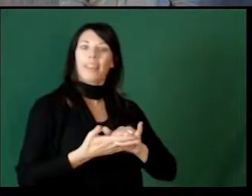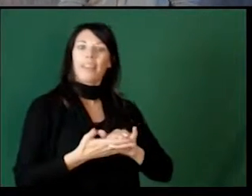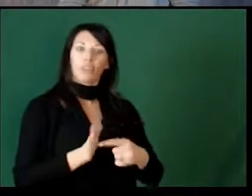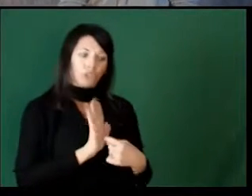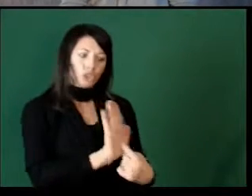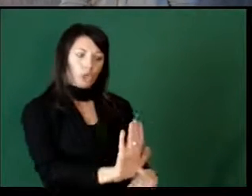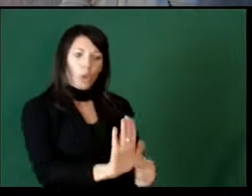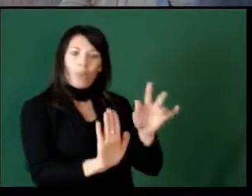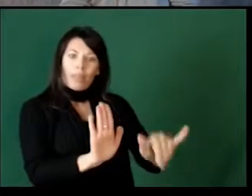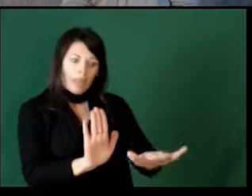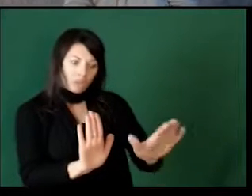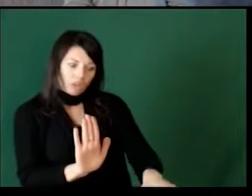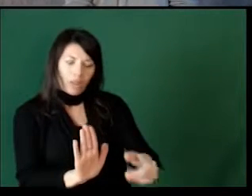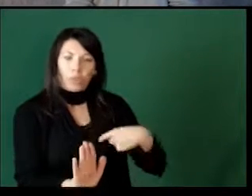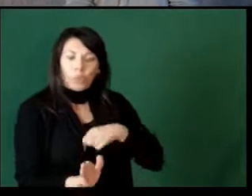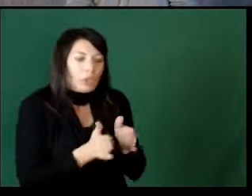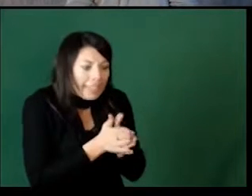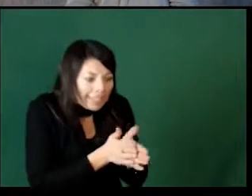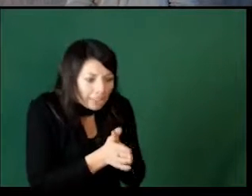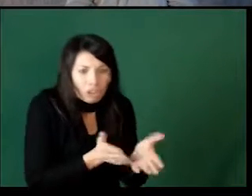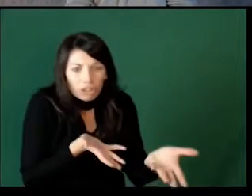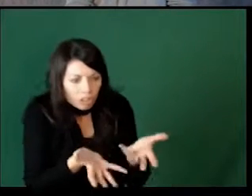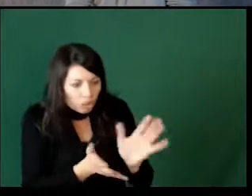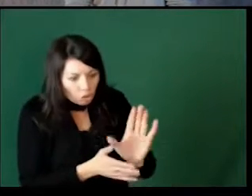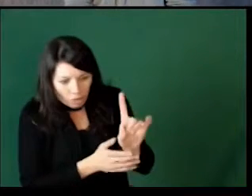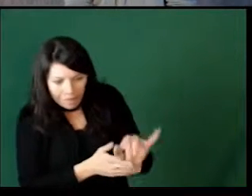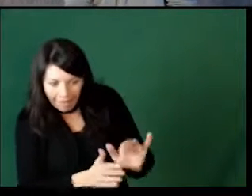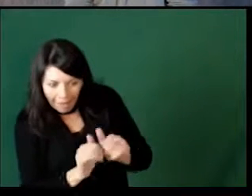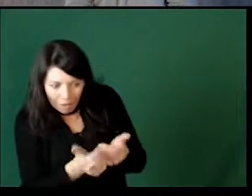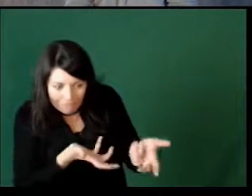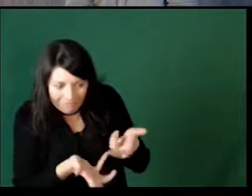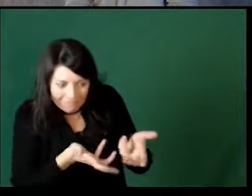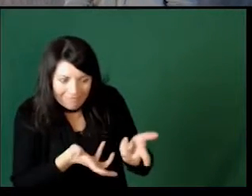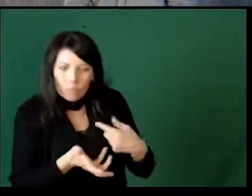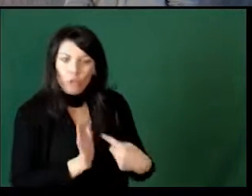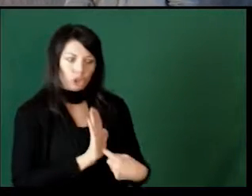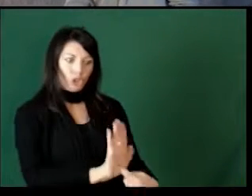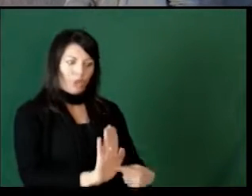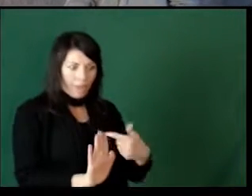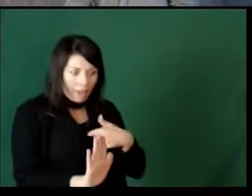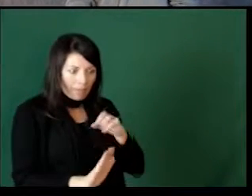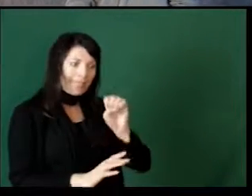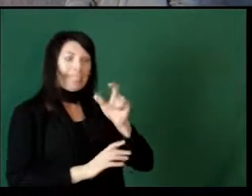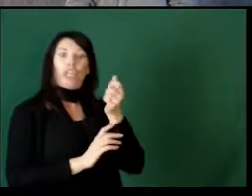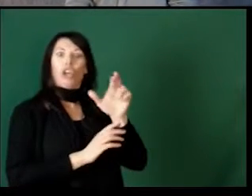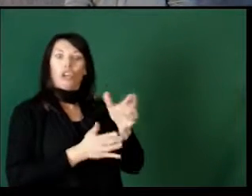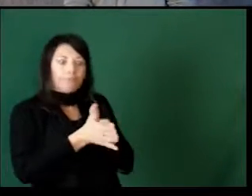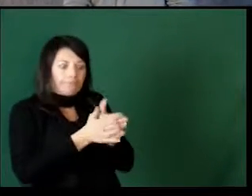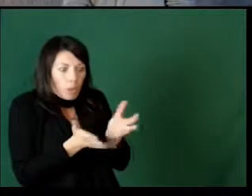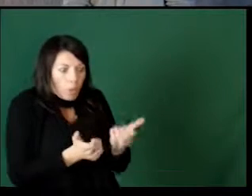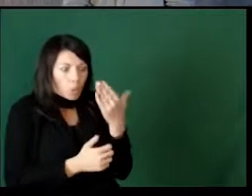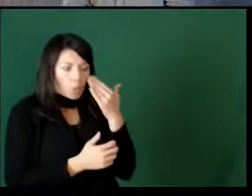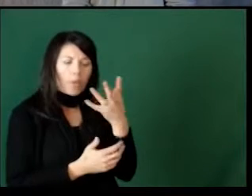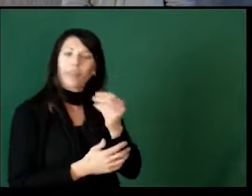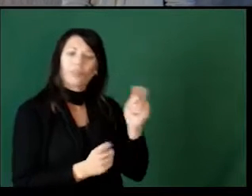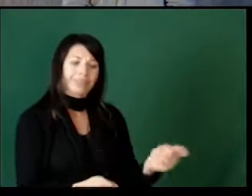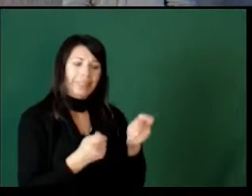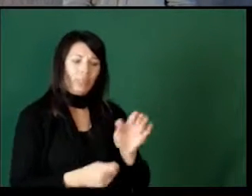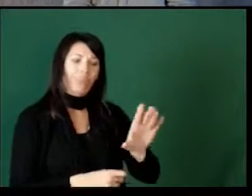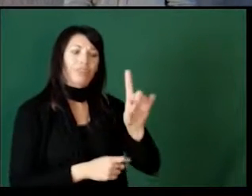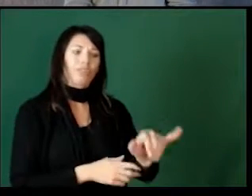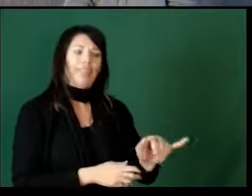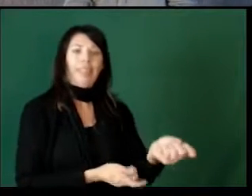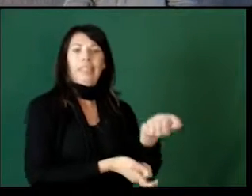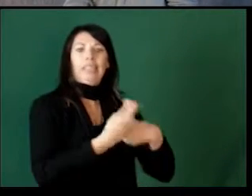we're showing them that we're eager, that we're excited to, to find out how their day was and to